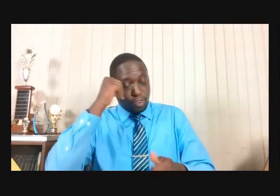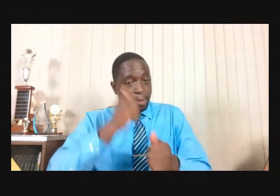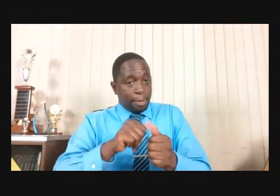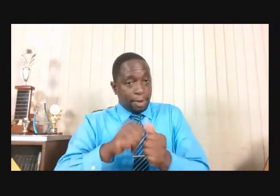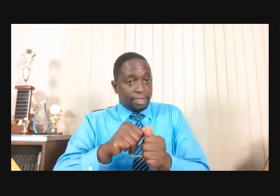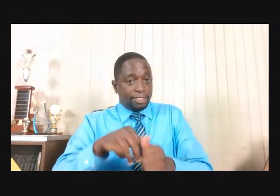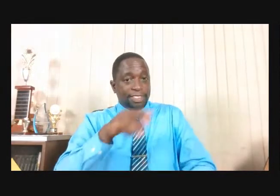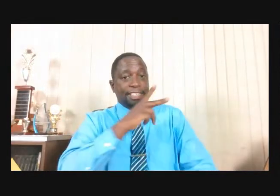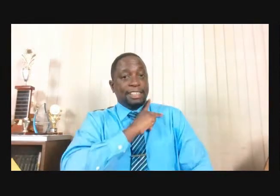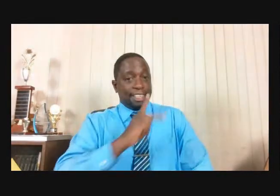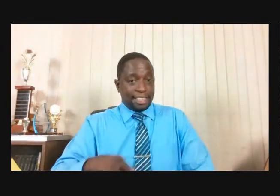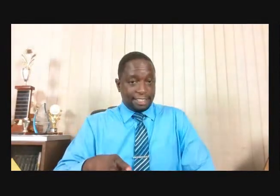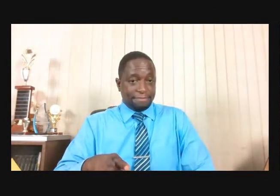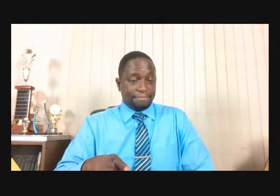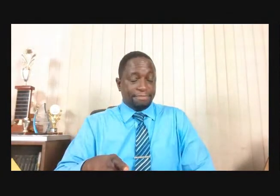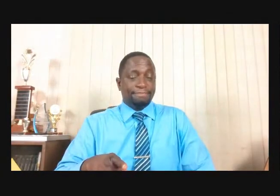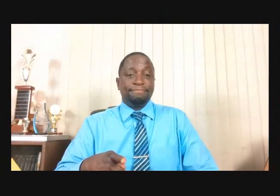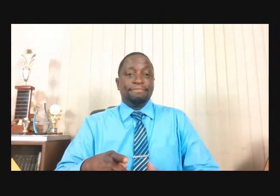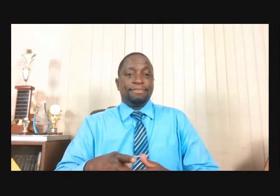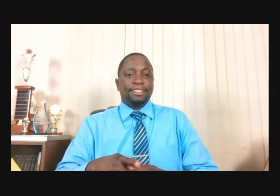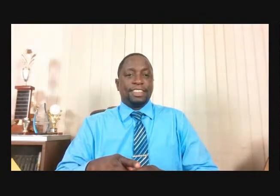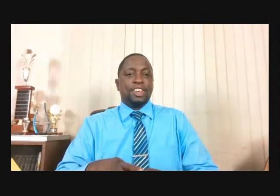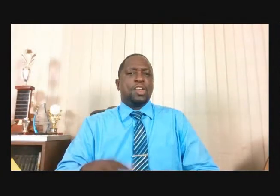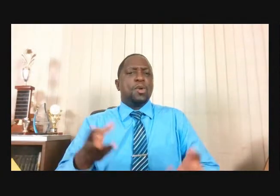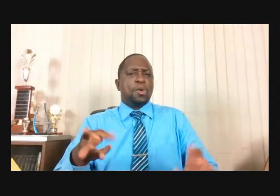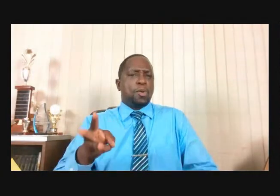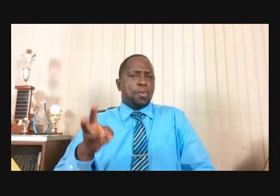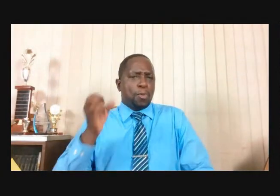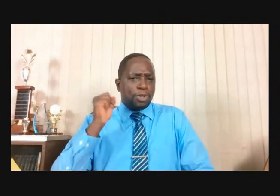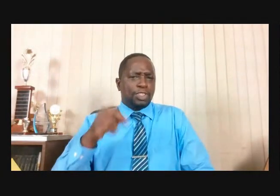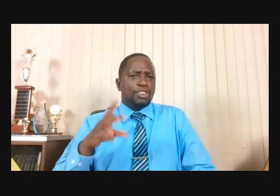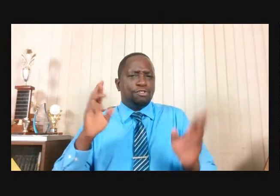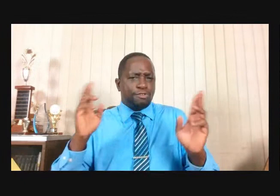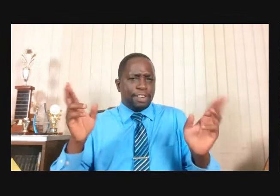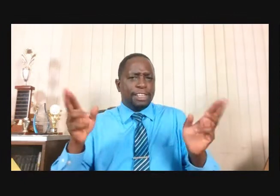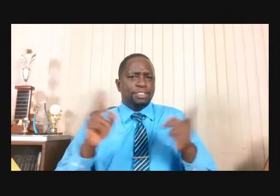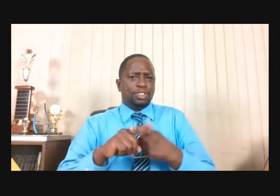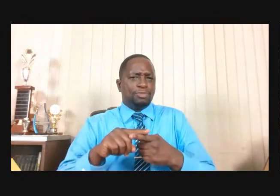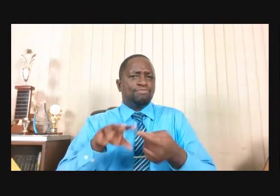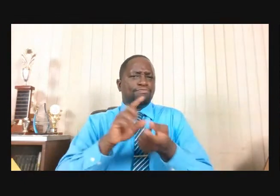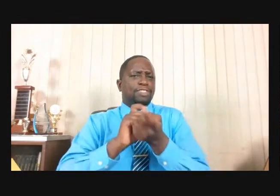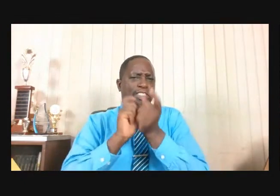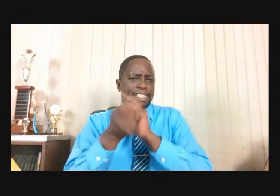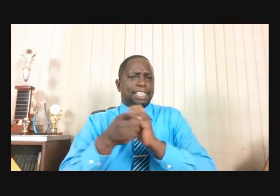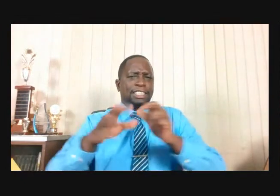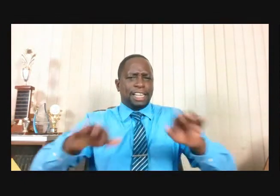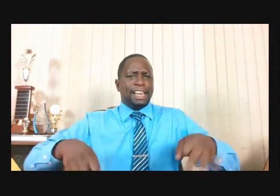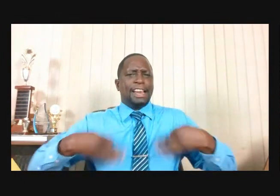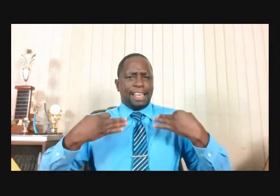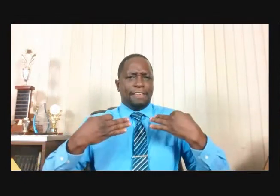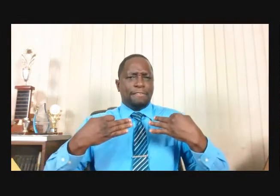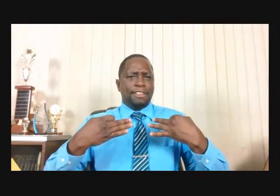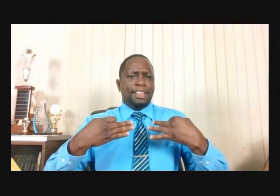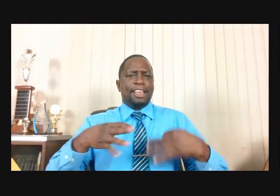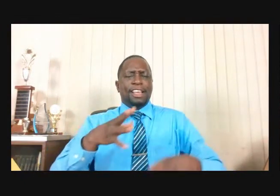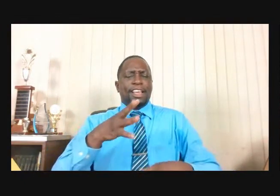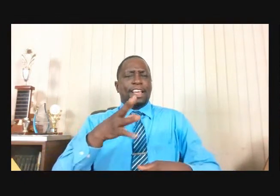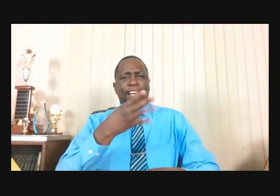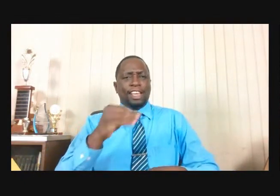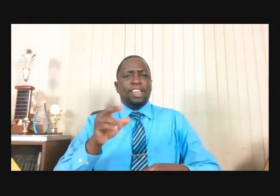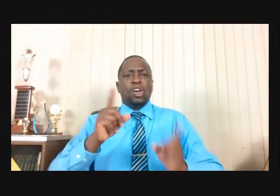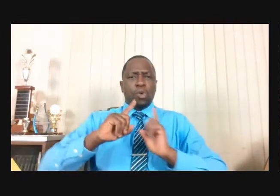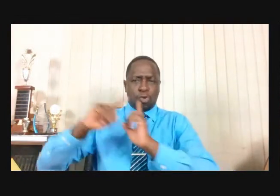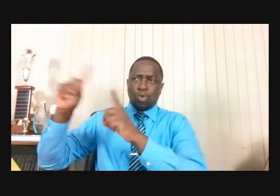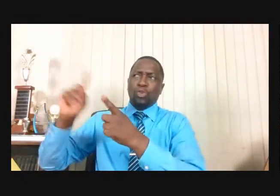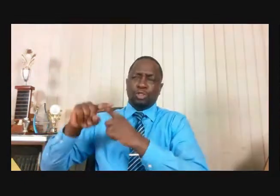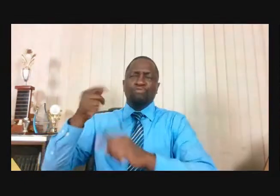And Elijah Was Happy About The Thought That He Was About To Baptize The Entire Royal